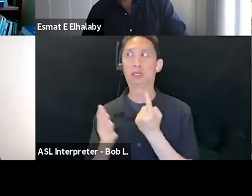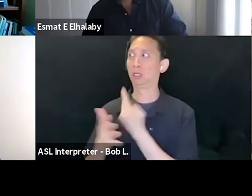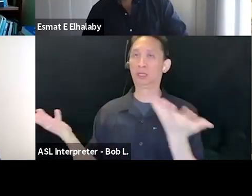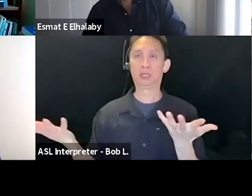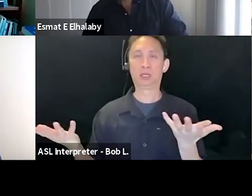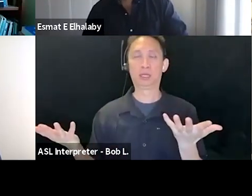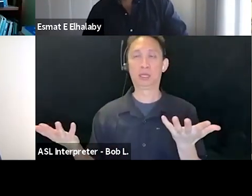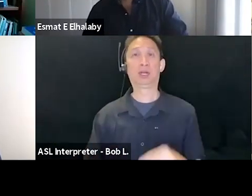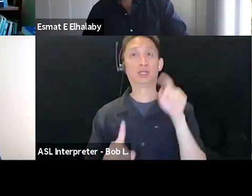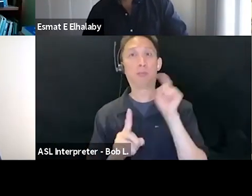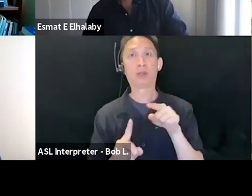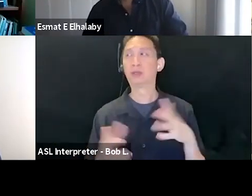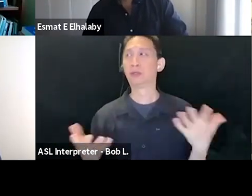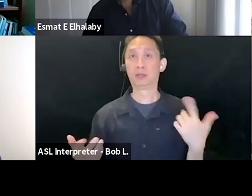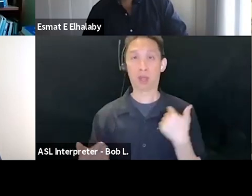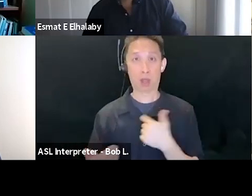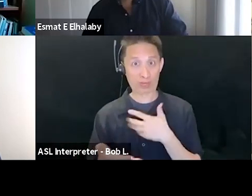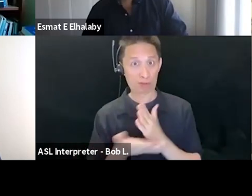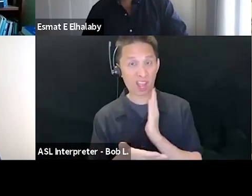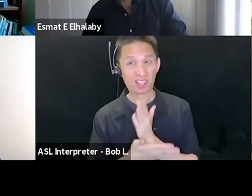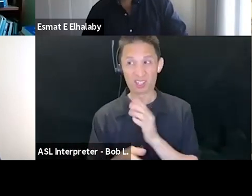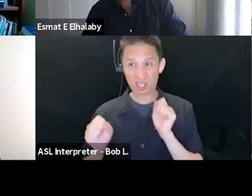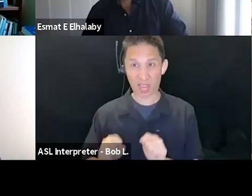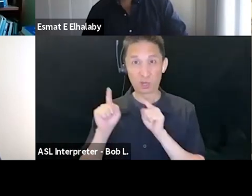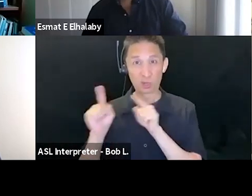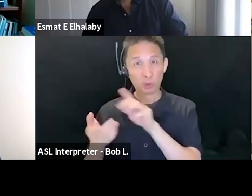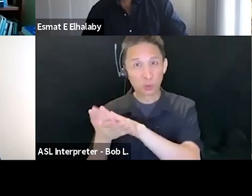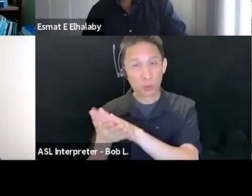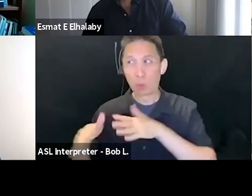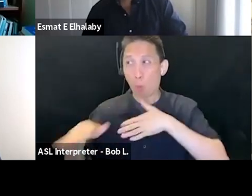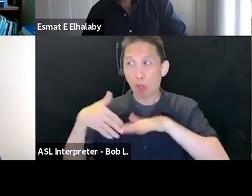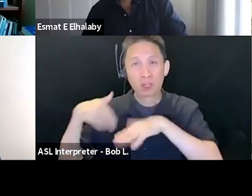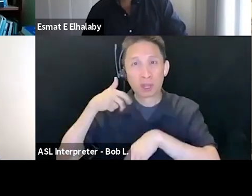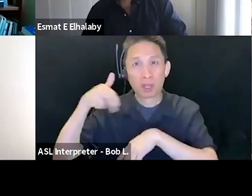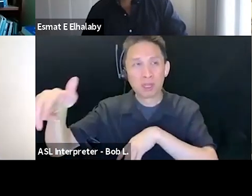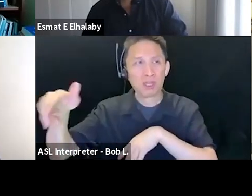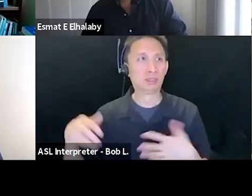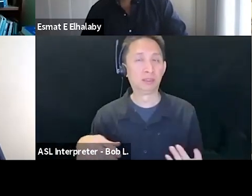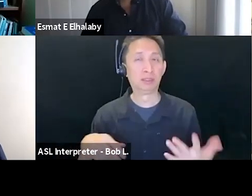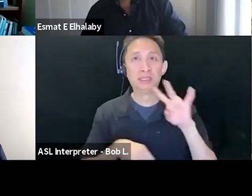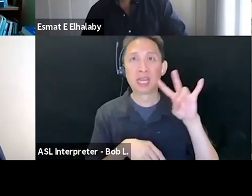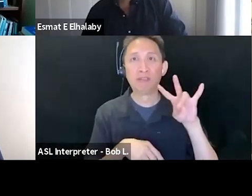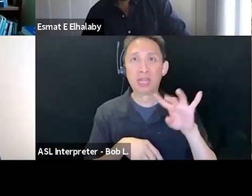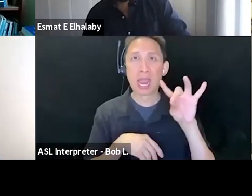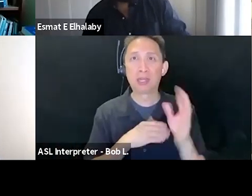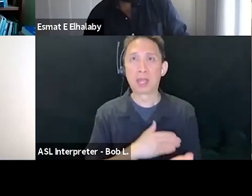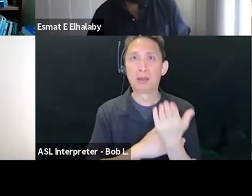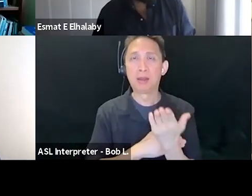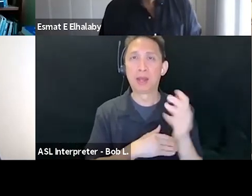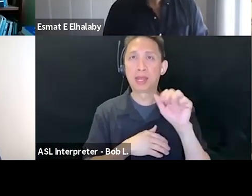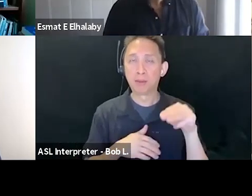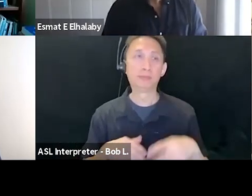walk to school. So my work when looking at the seven to eight in the morning, when kids are, are